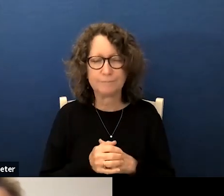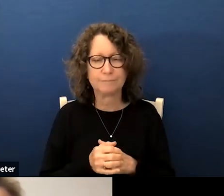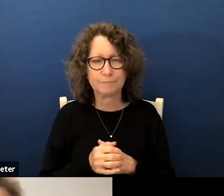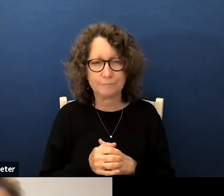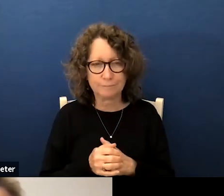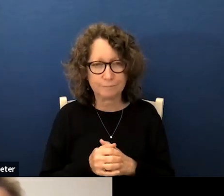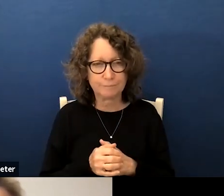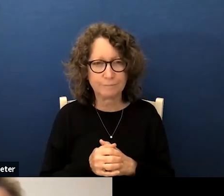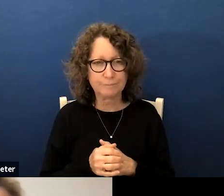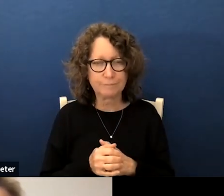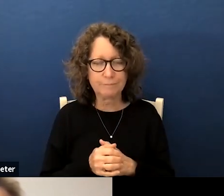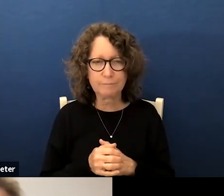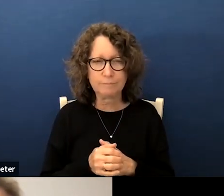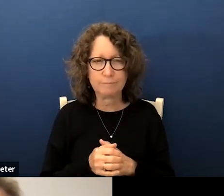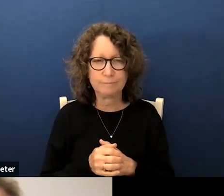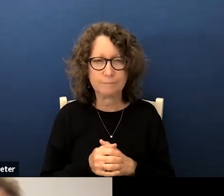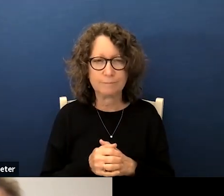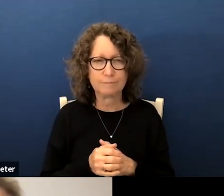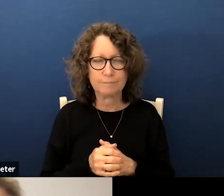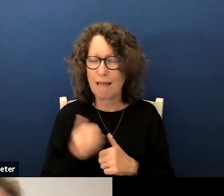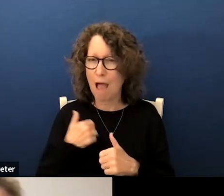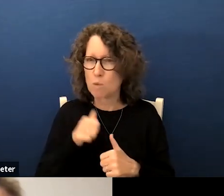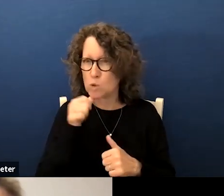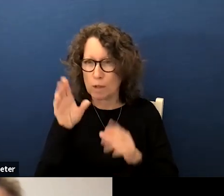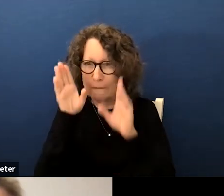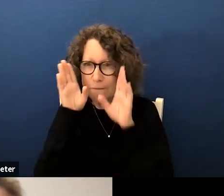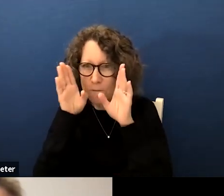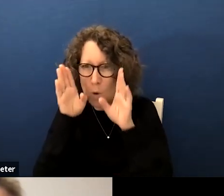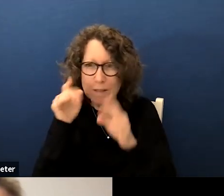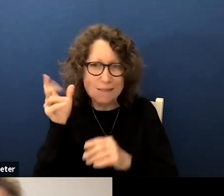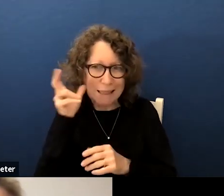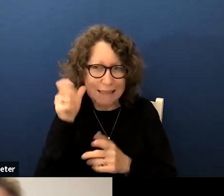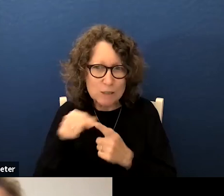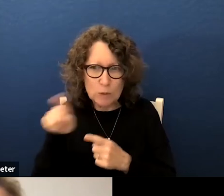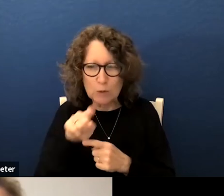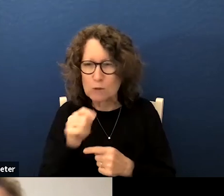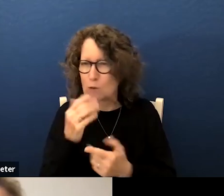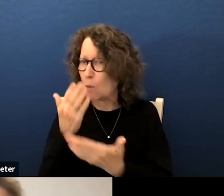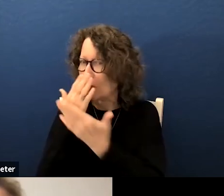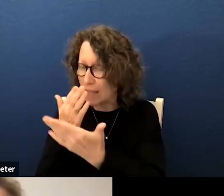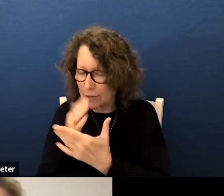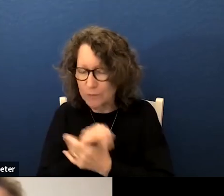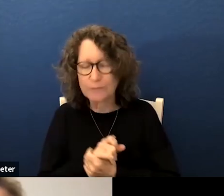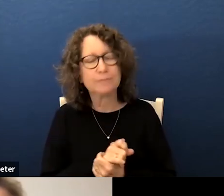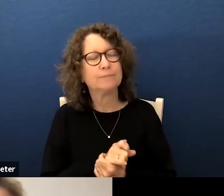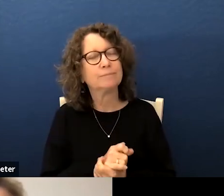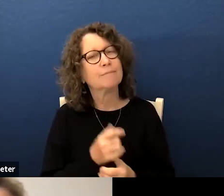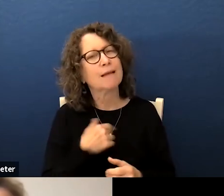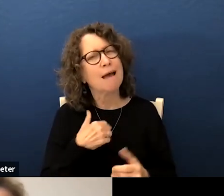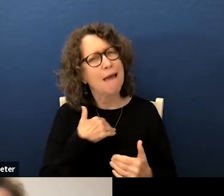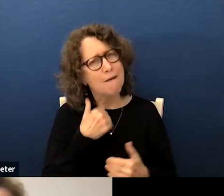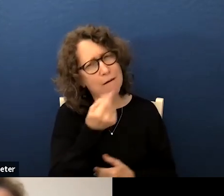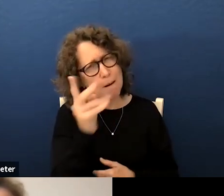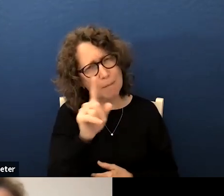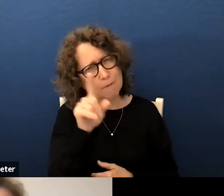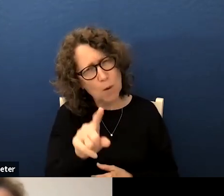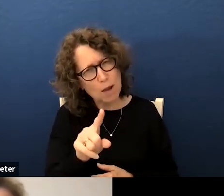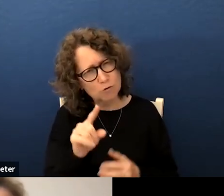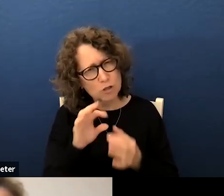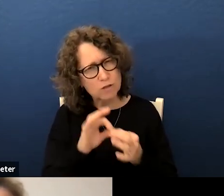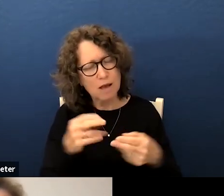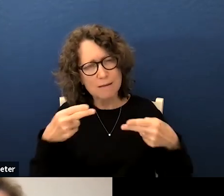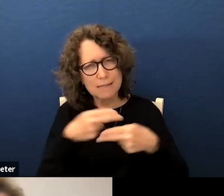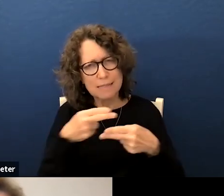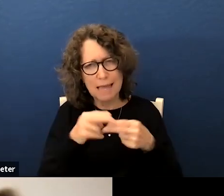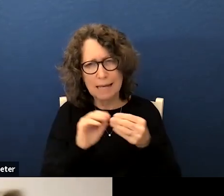just really really focused listening to you so thank you for that um i do have a couple of questions on slide